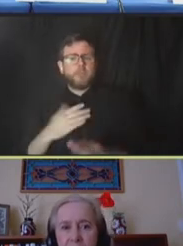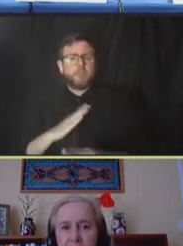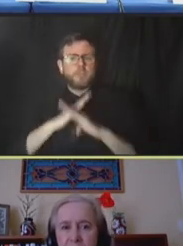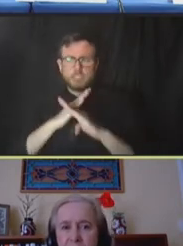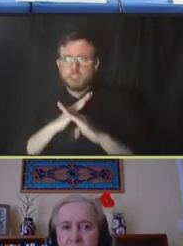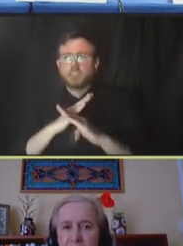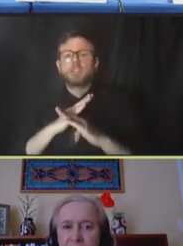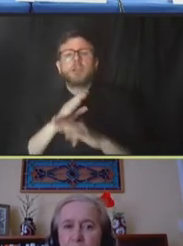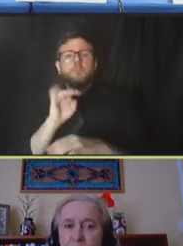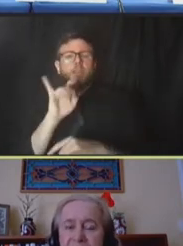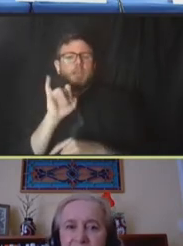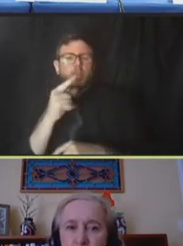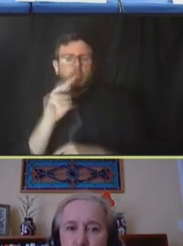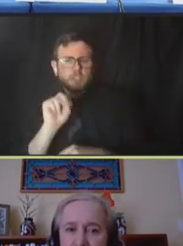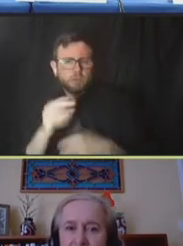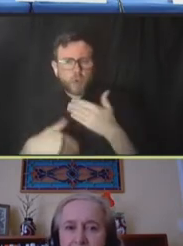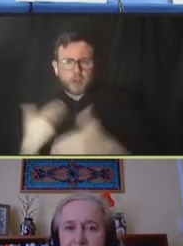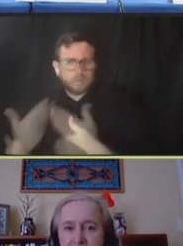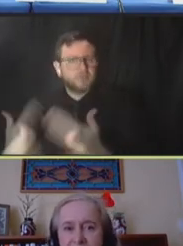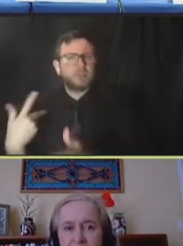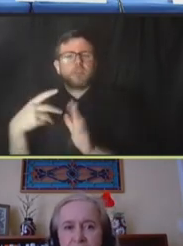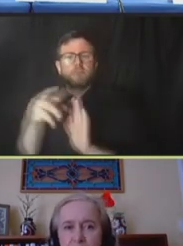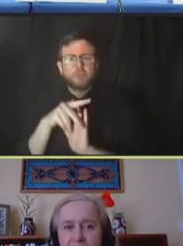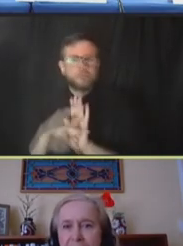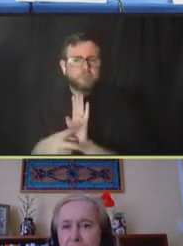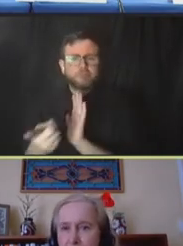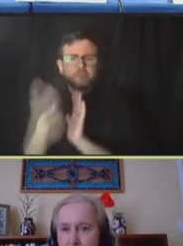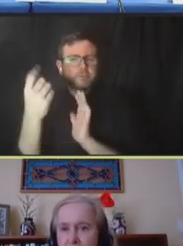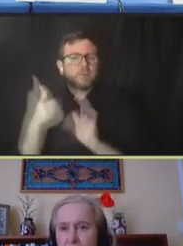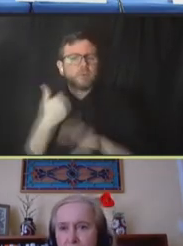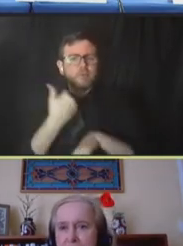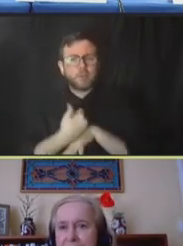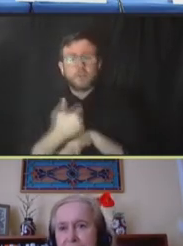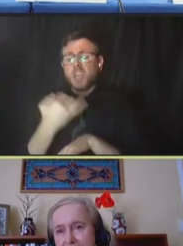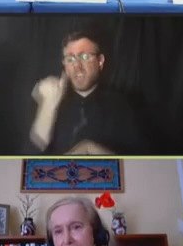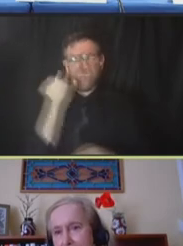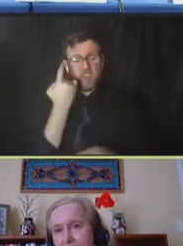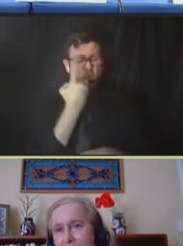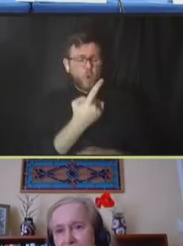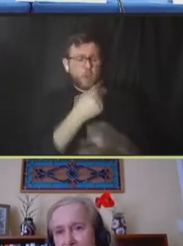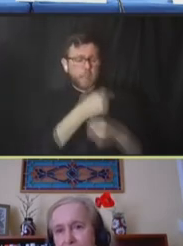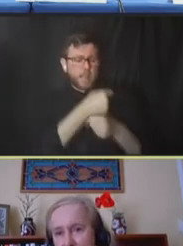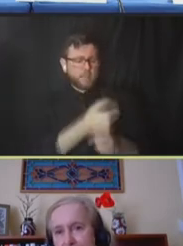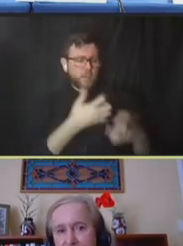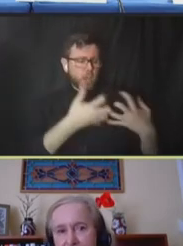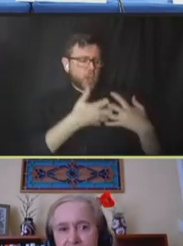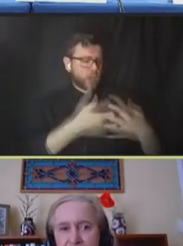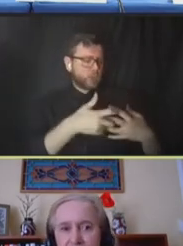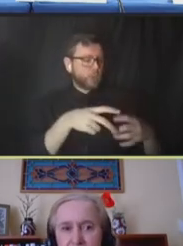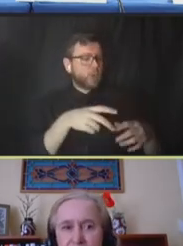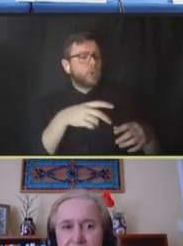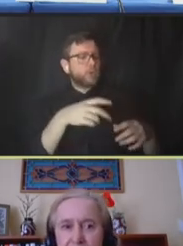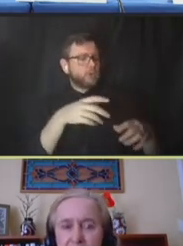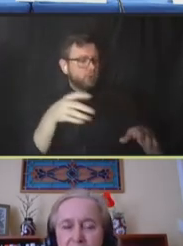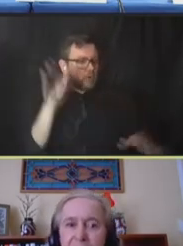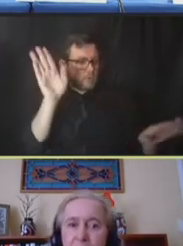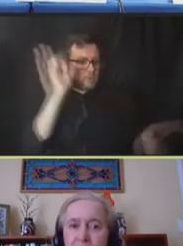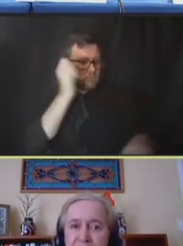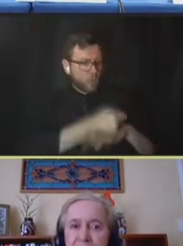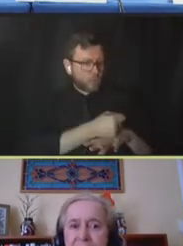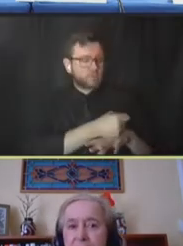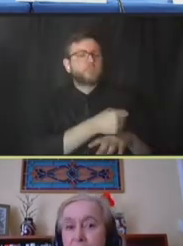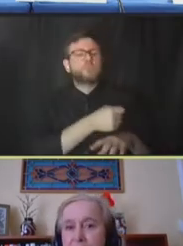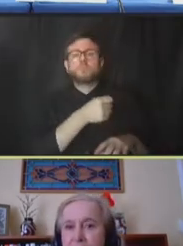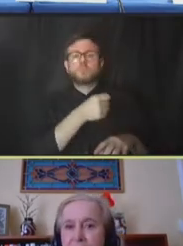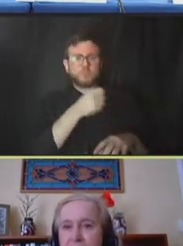operations. With even one manufacturing plant closed, we're seeing that in terms of baby-infant formula. Now, the